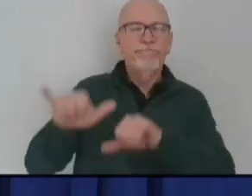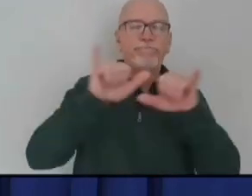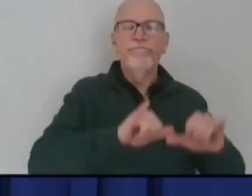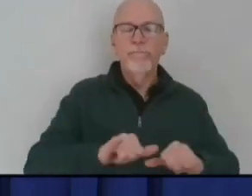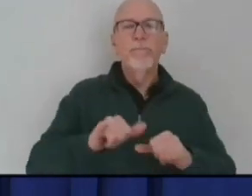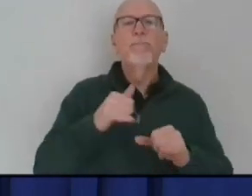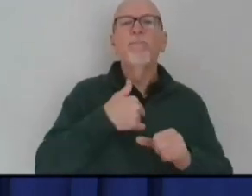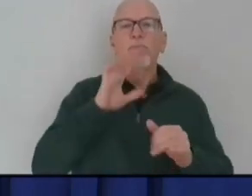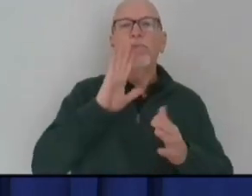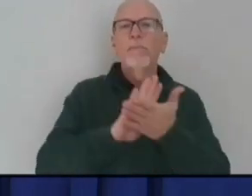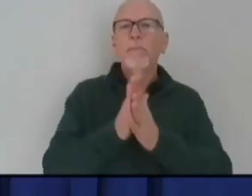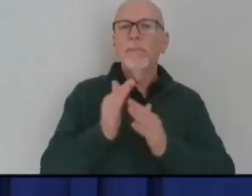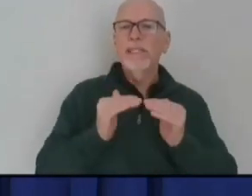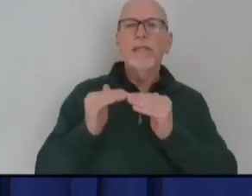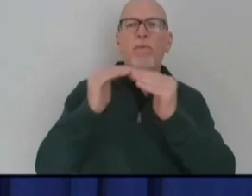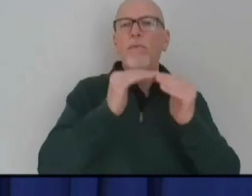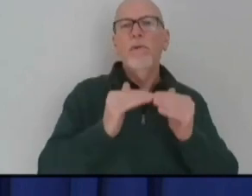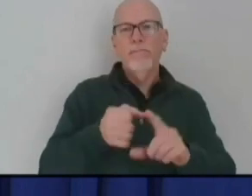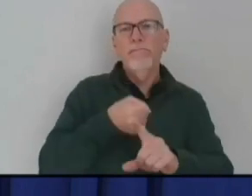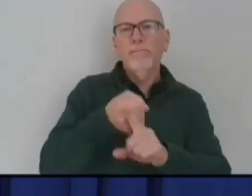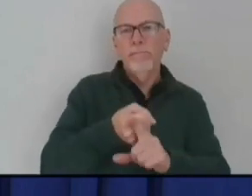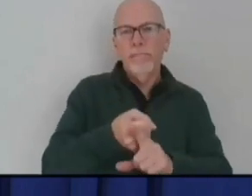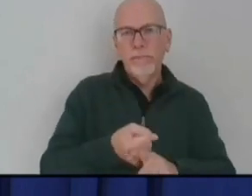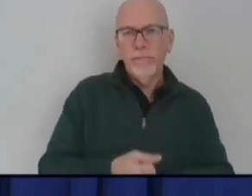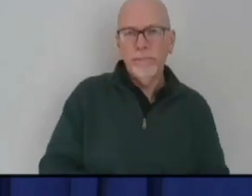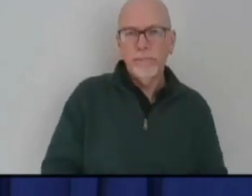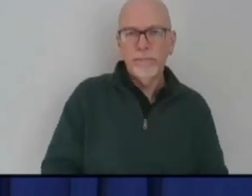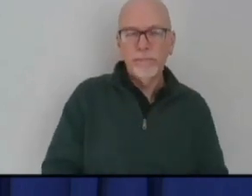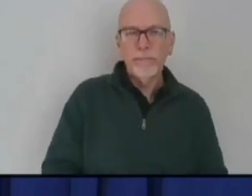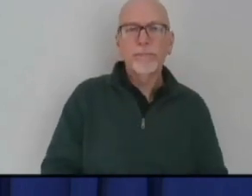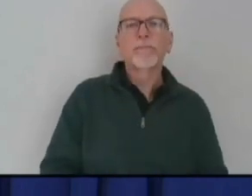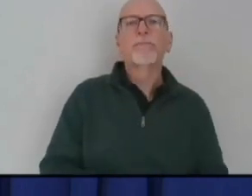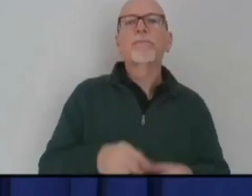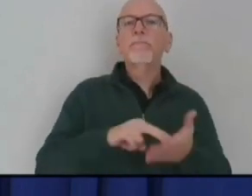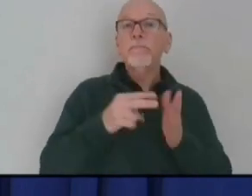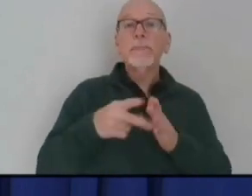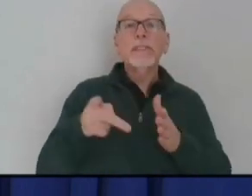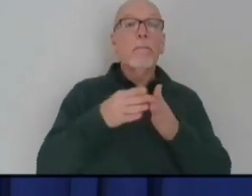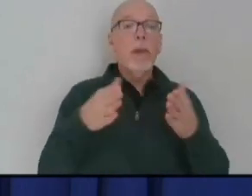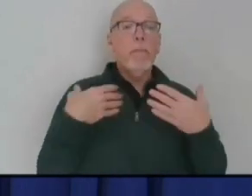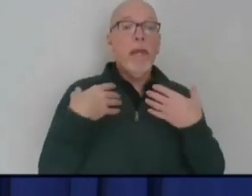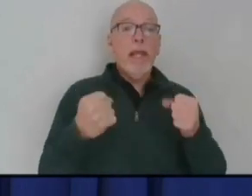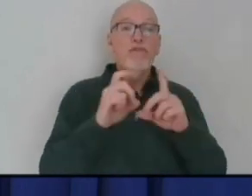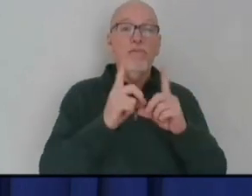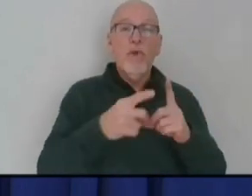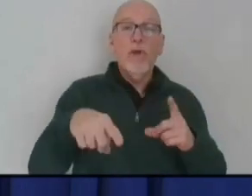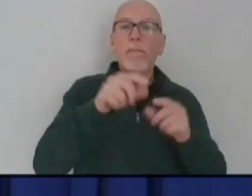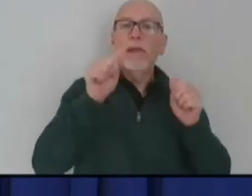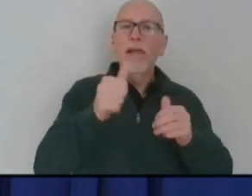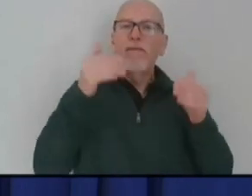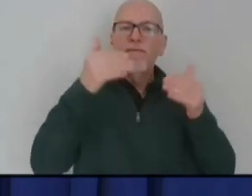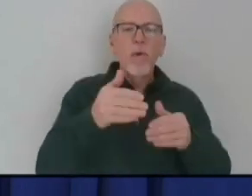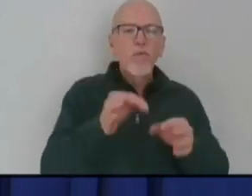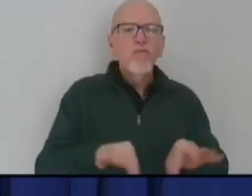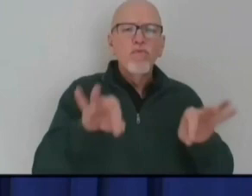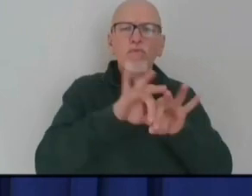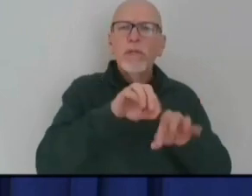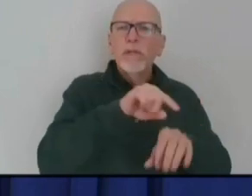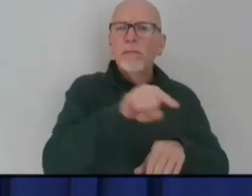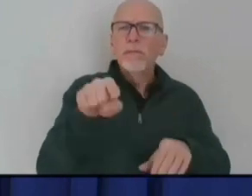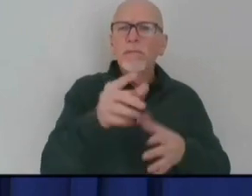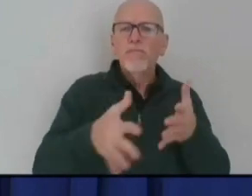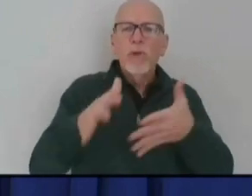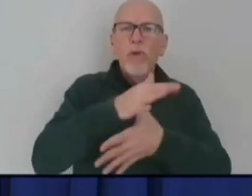equally affected. It also will allow public health staff to focus on those critical priorities of contact tracing,